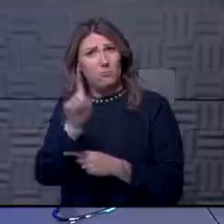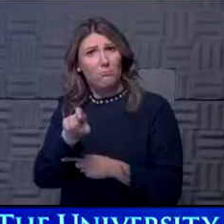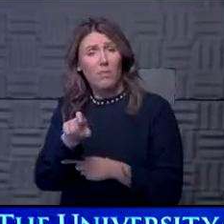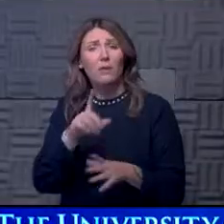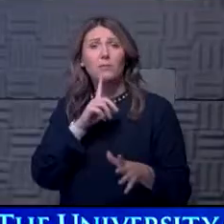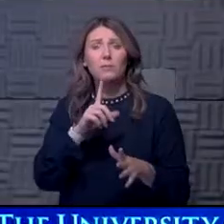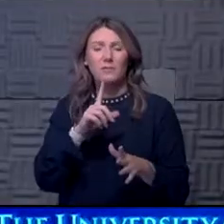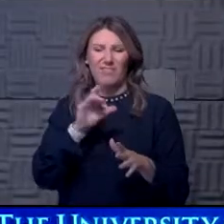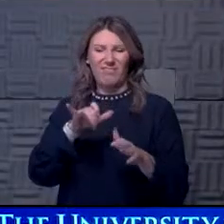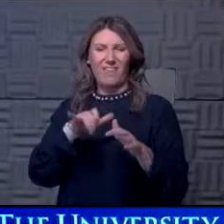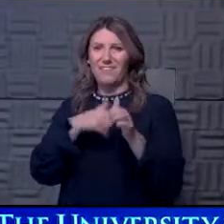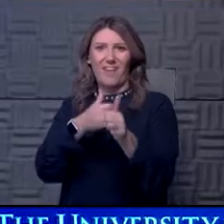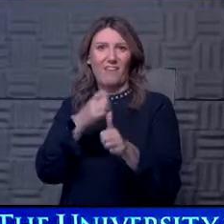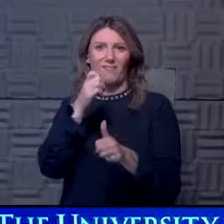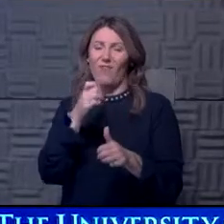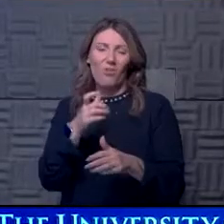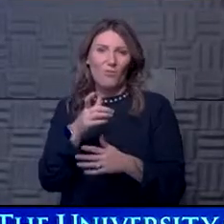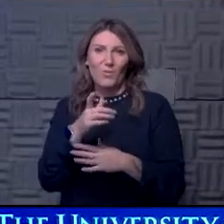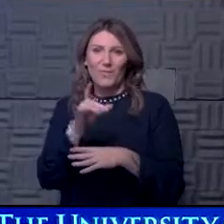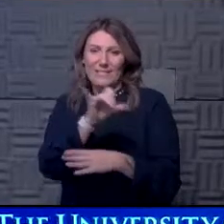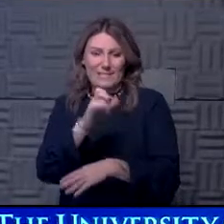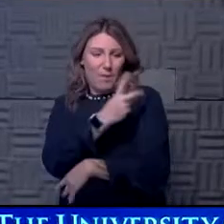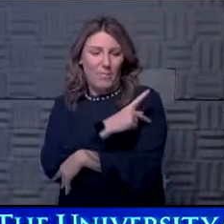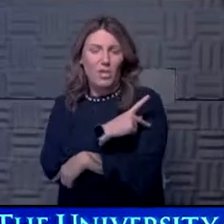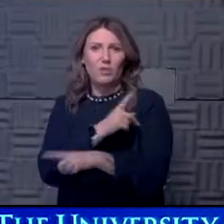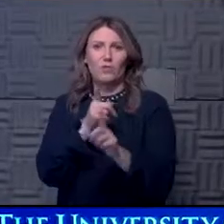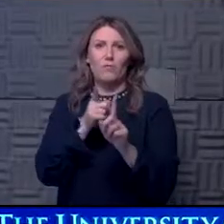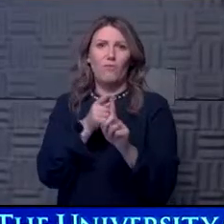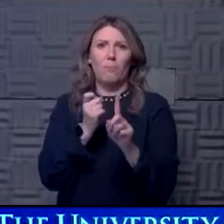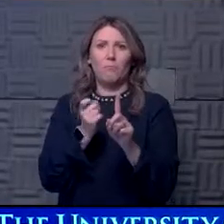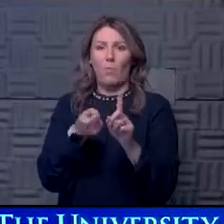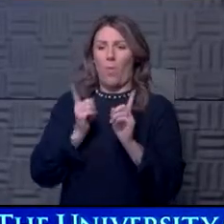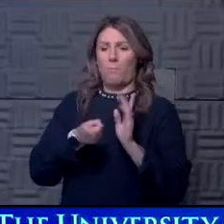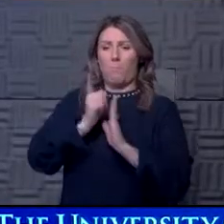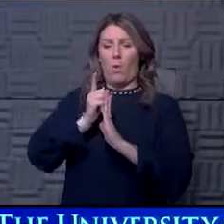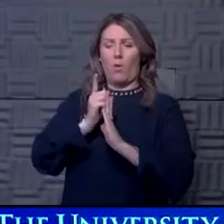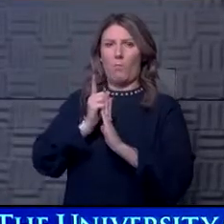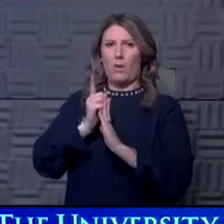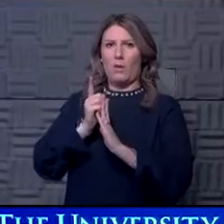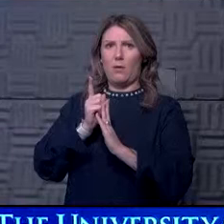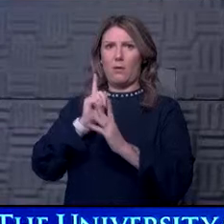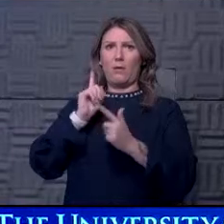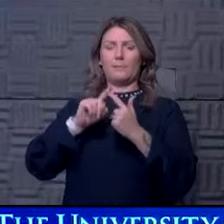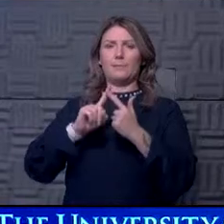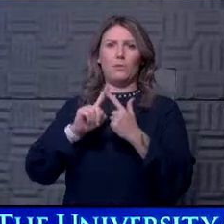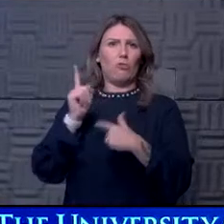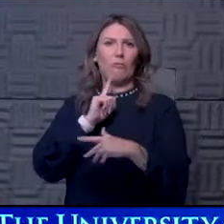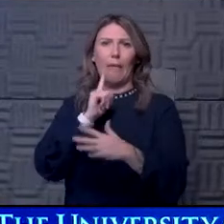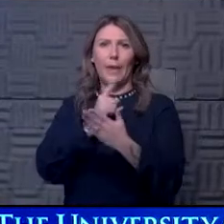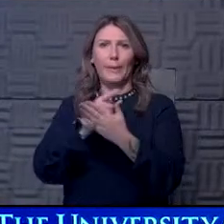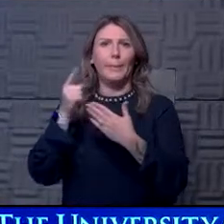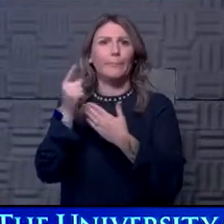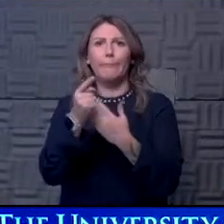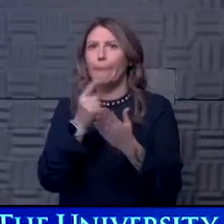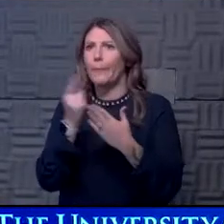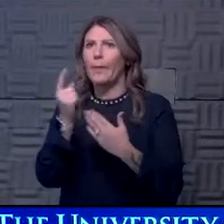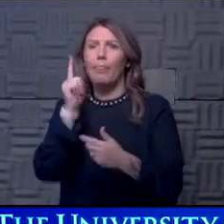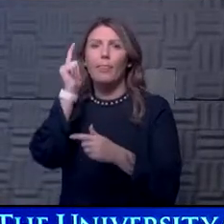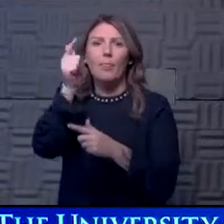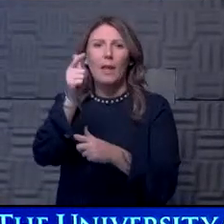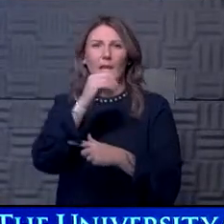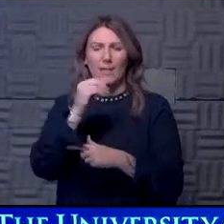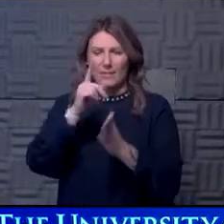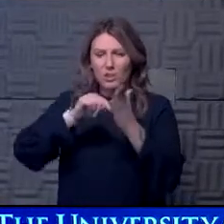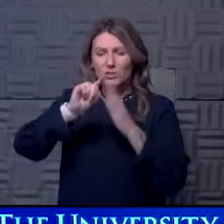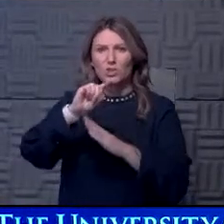patients, the same patient, from one point in time to a second point in time weeks or months later and check their antibody